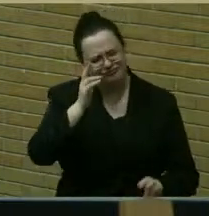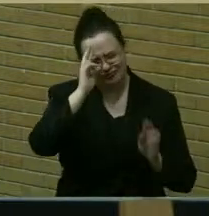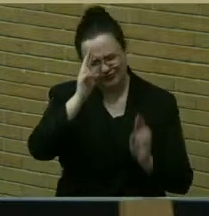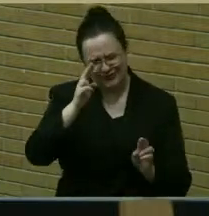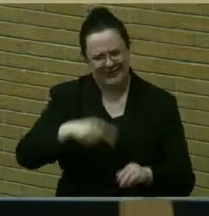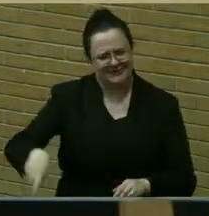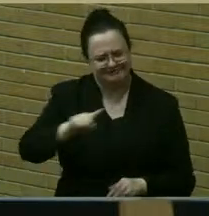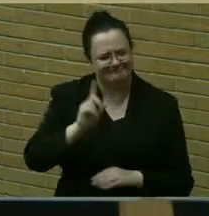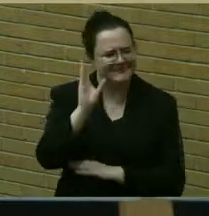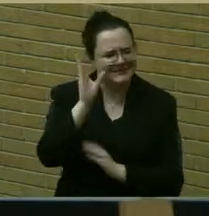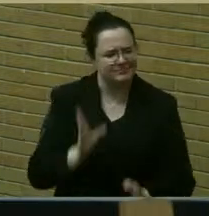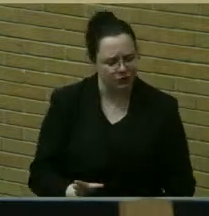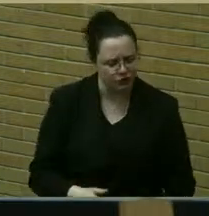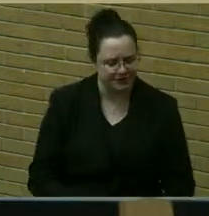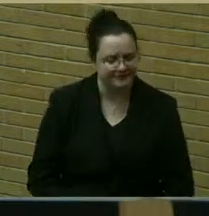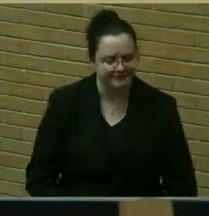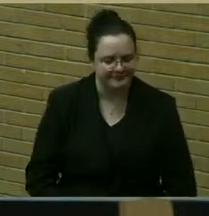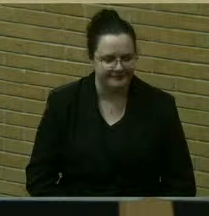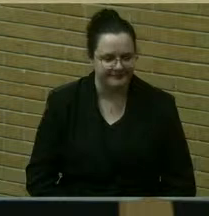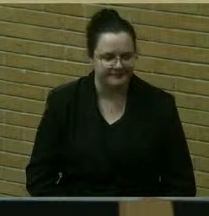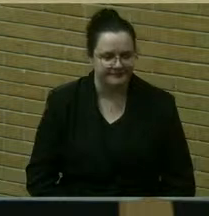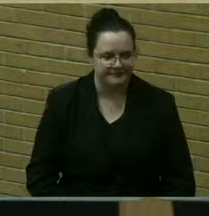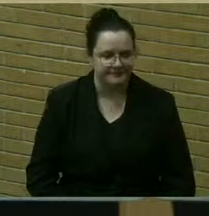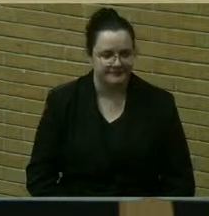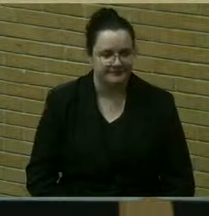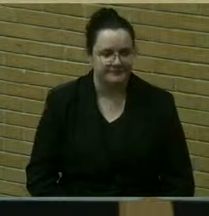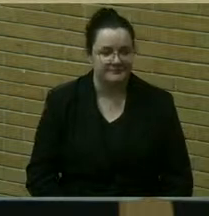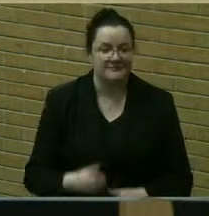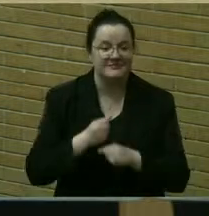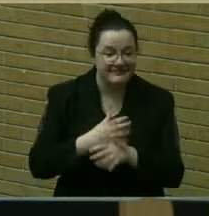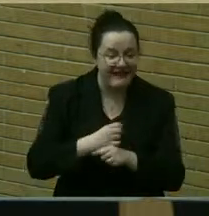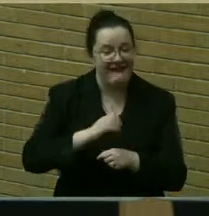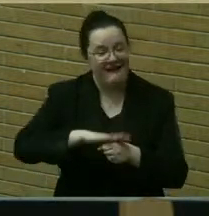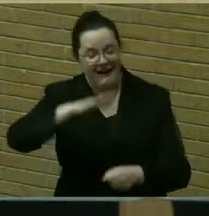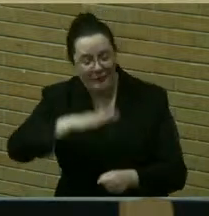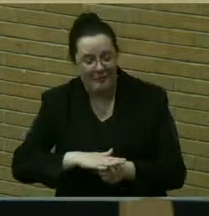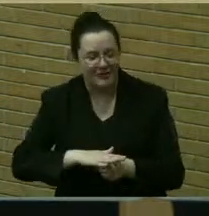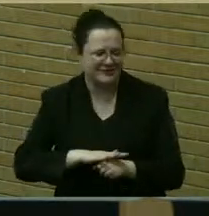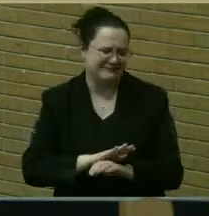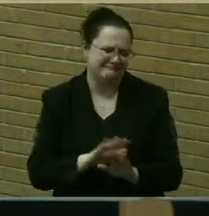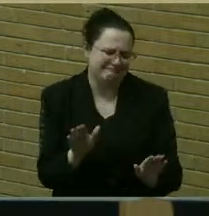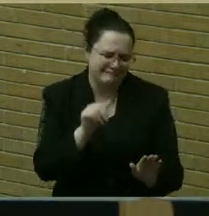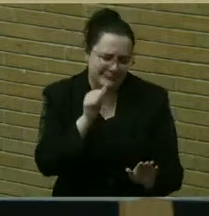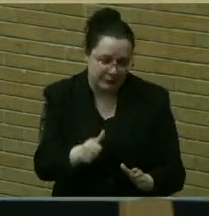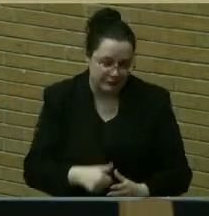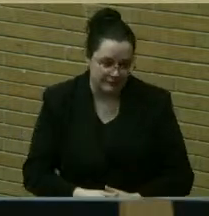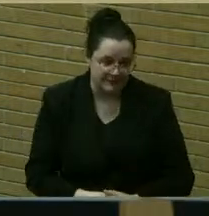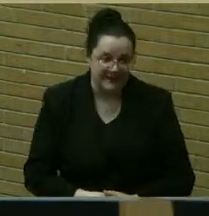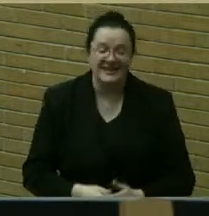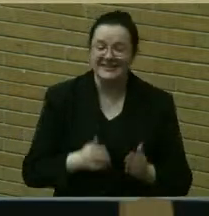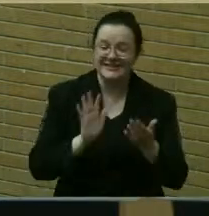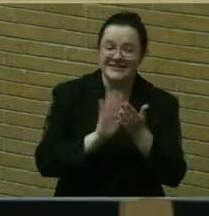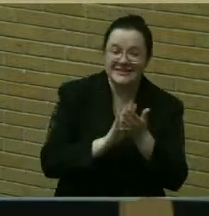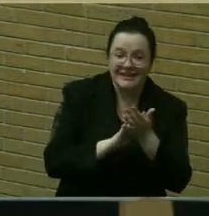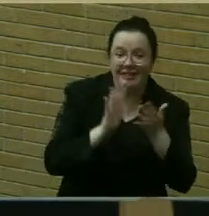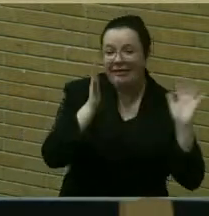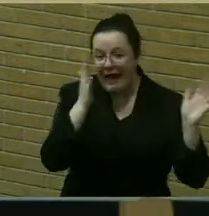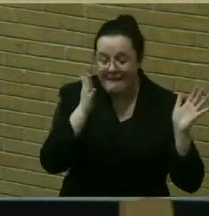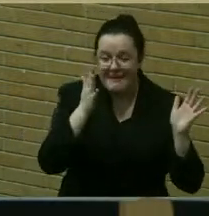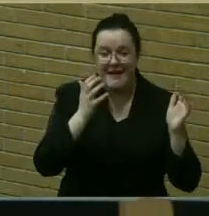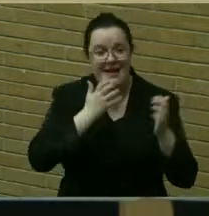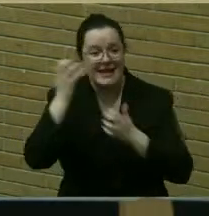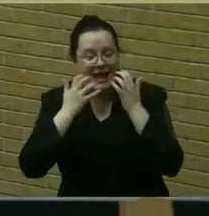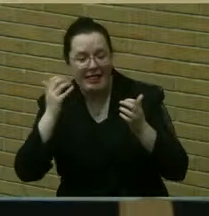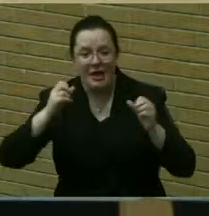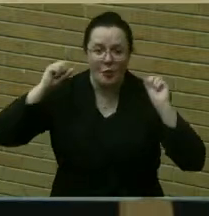here. I'm going to ask that you refrain from outbursts of any kind. Clapping, yelling, hooting